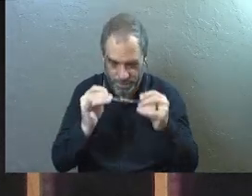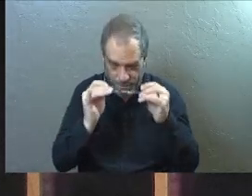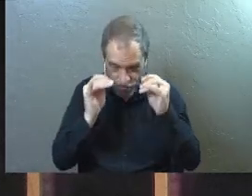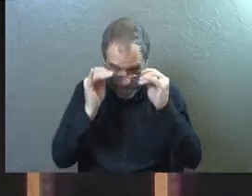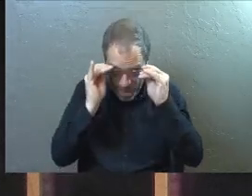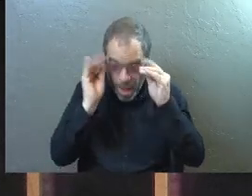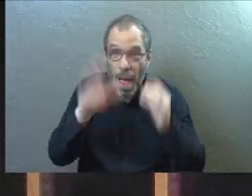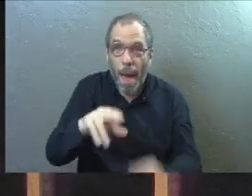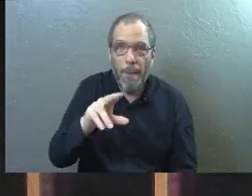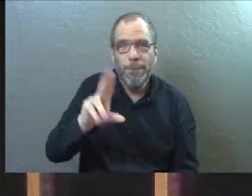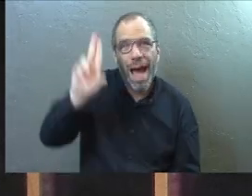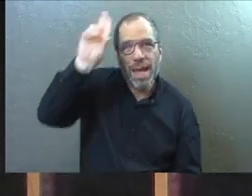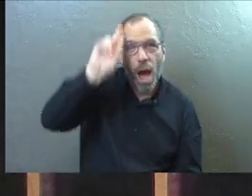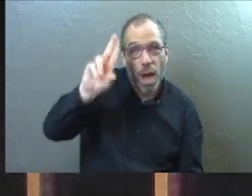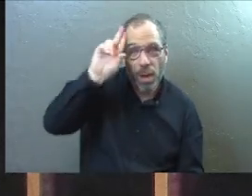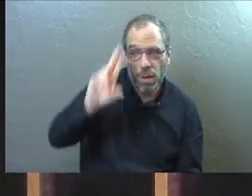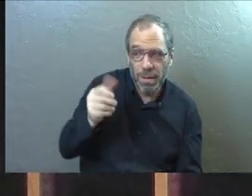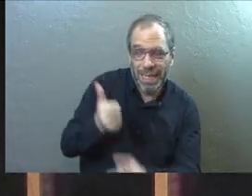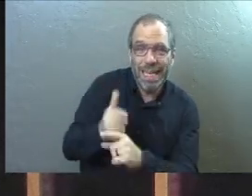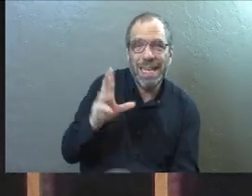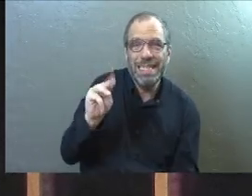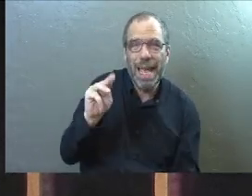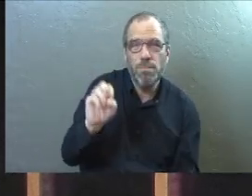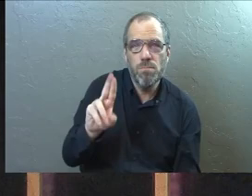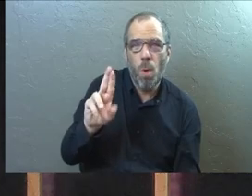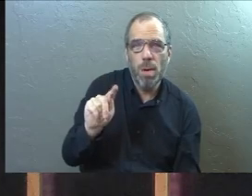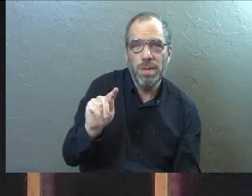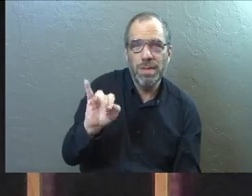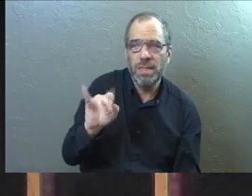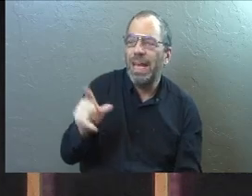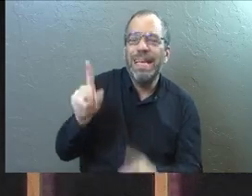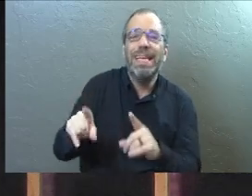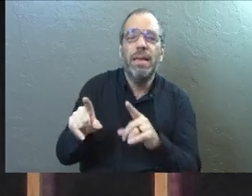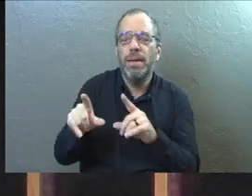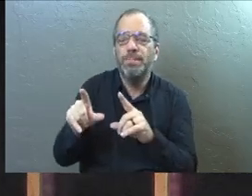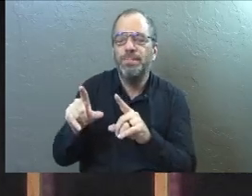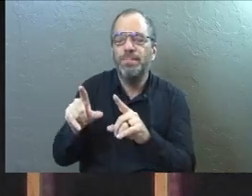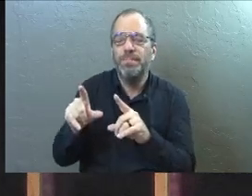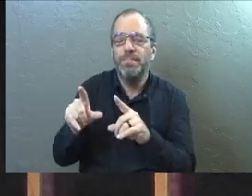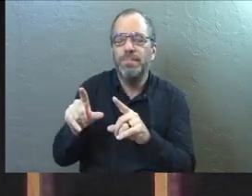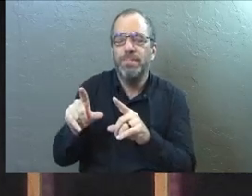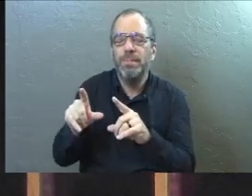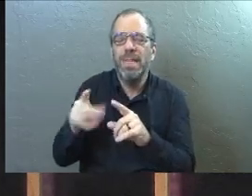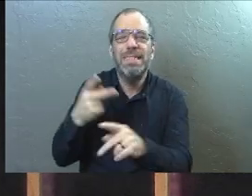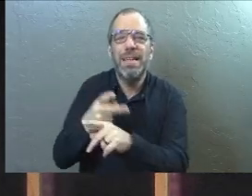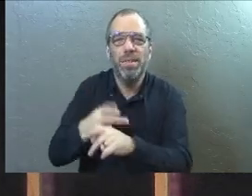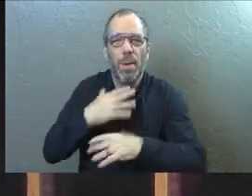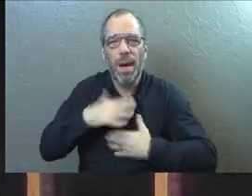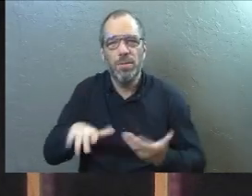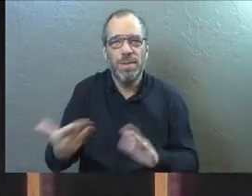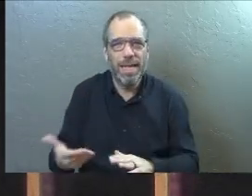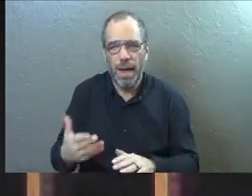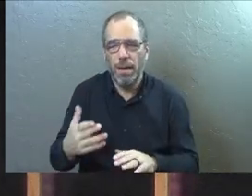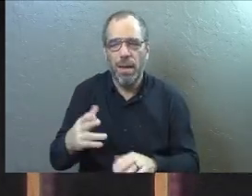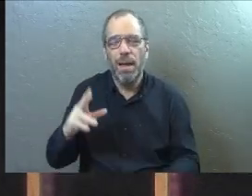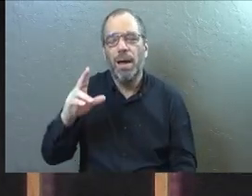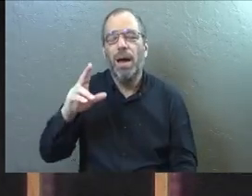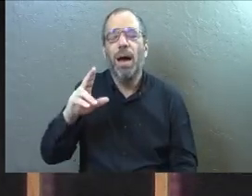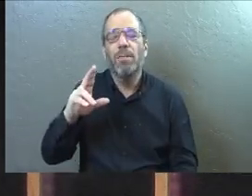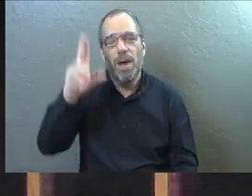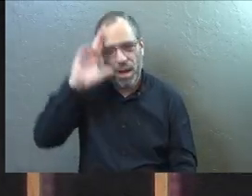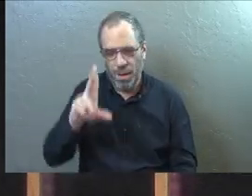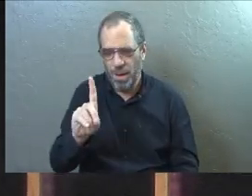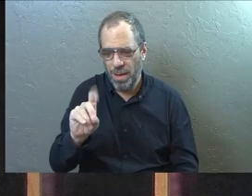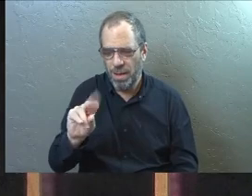My uncle, a mortician, he died last year. And I got to do his funeral for him. Loved my uncle, Doug Snell. And